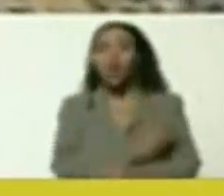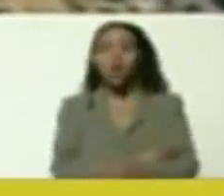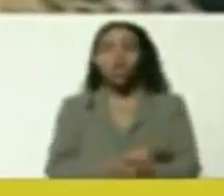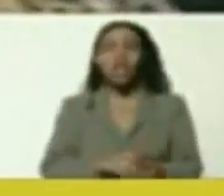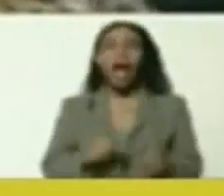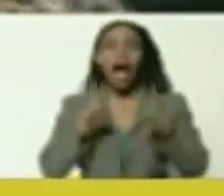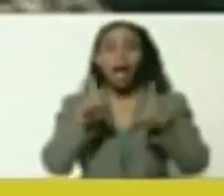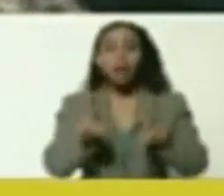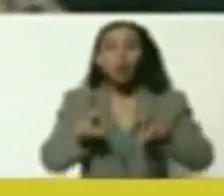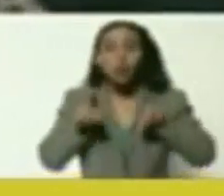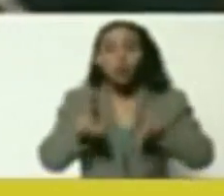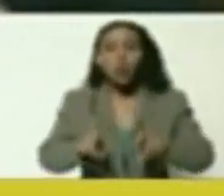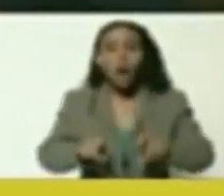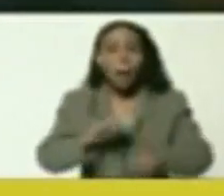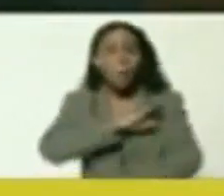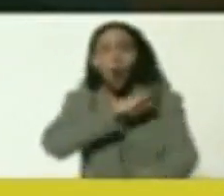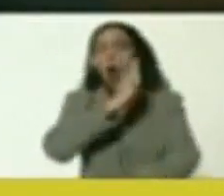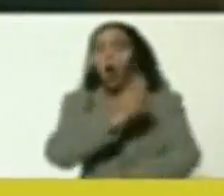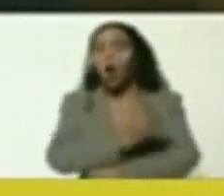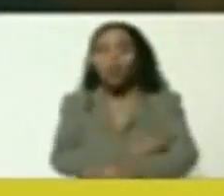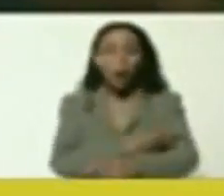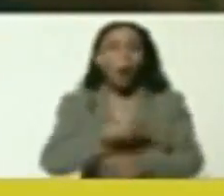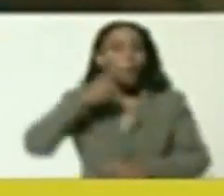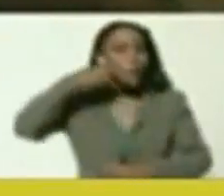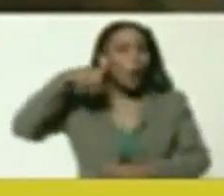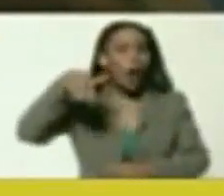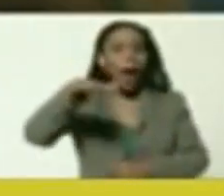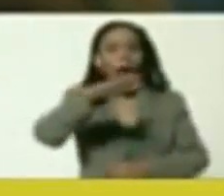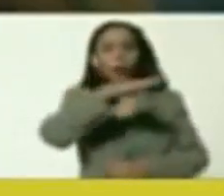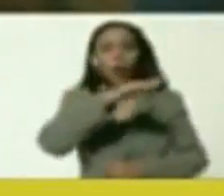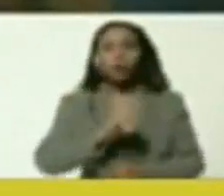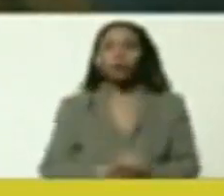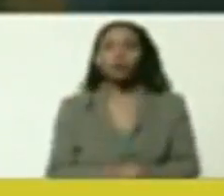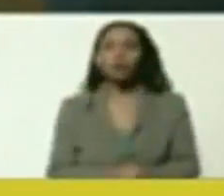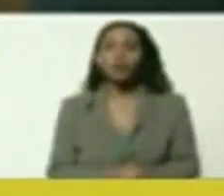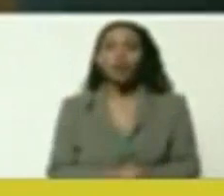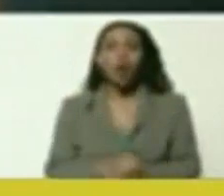with a strong agriculture and with a very strong people.